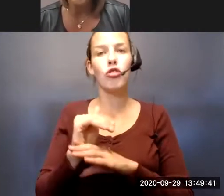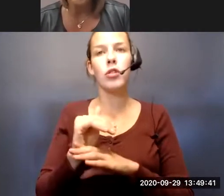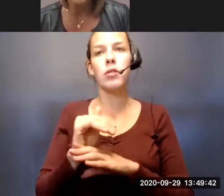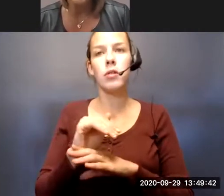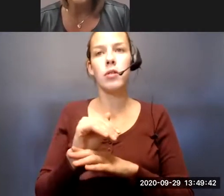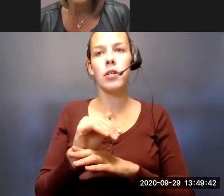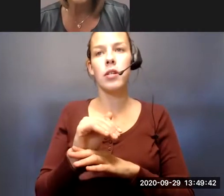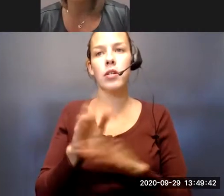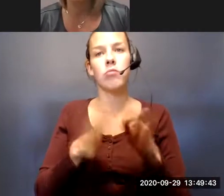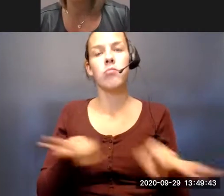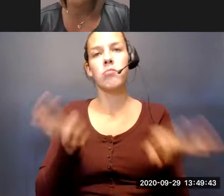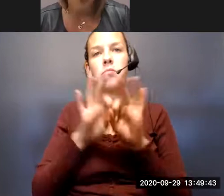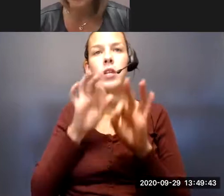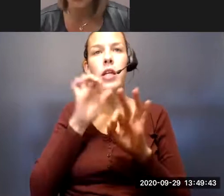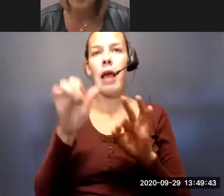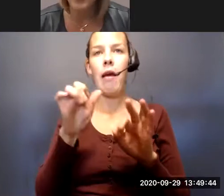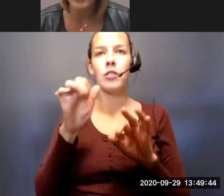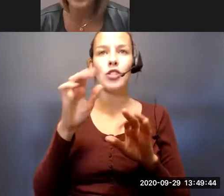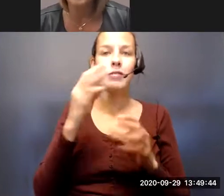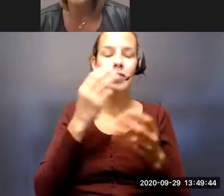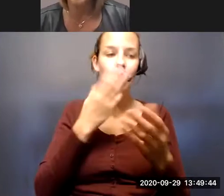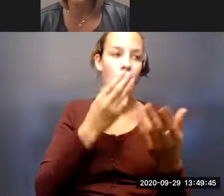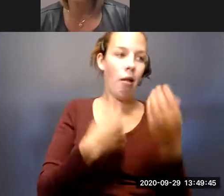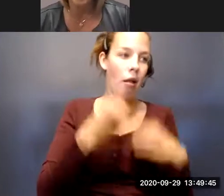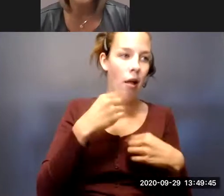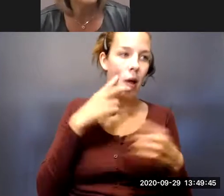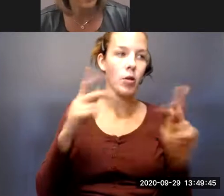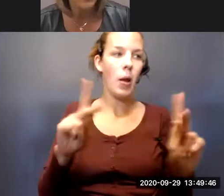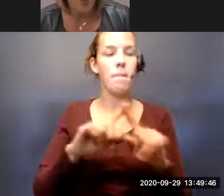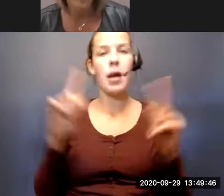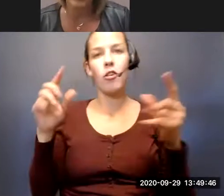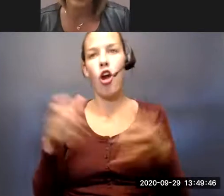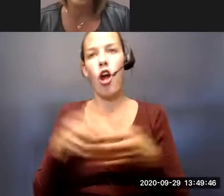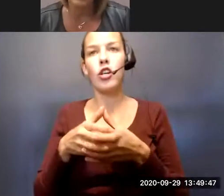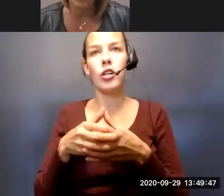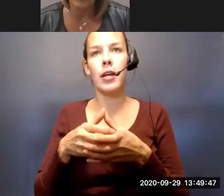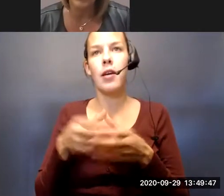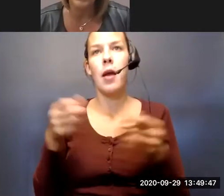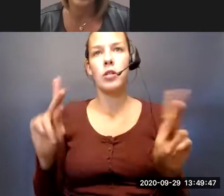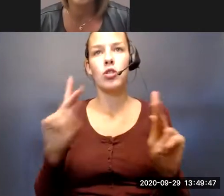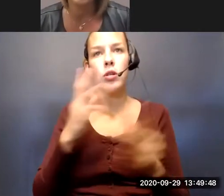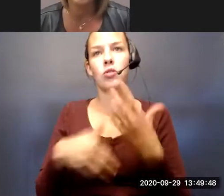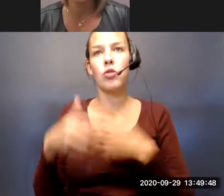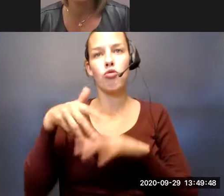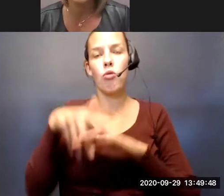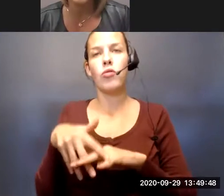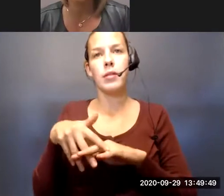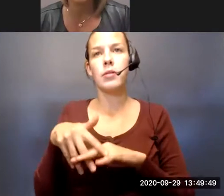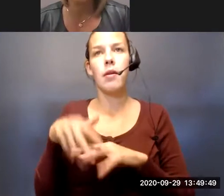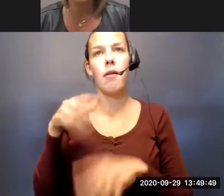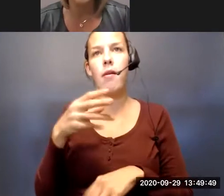critical, not just nutritional opportunities, but congregating opportunities and socialization and